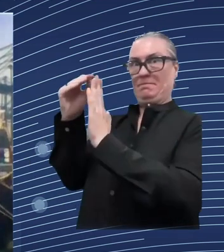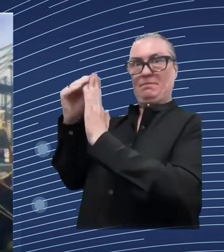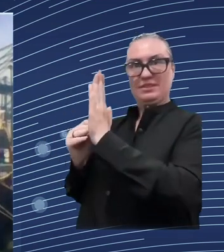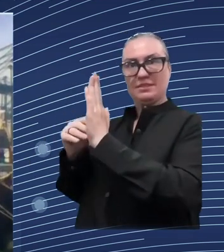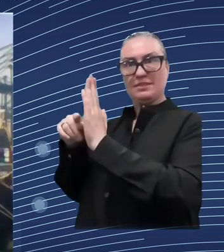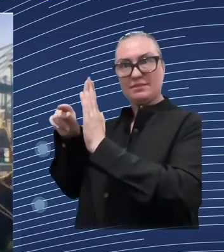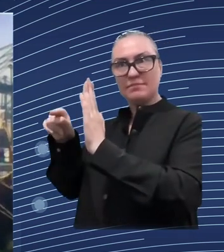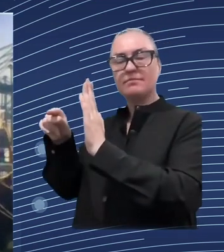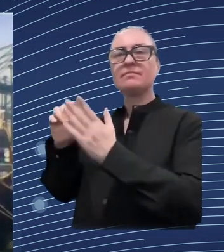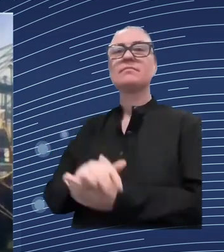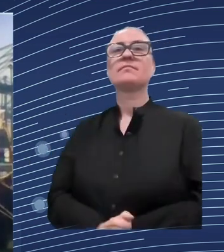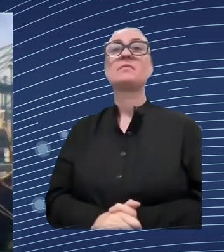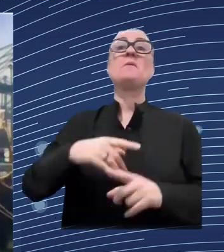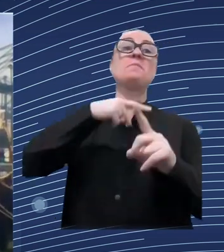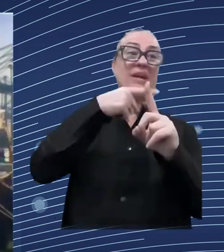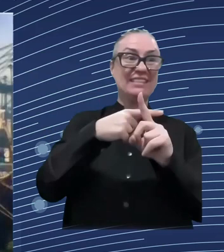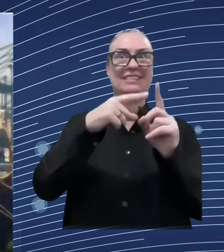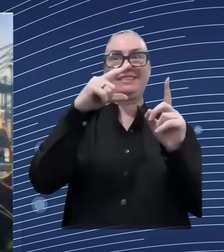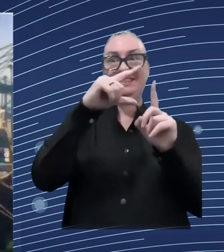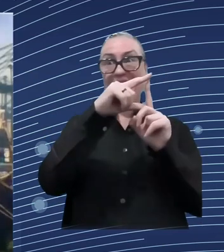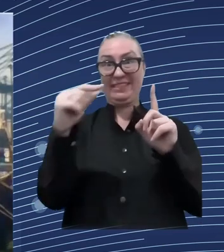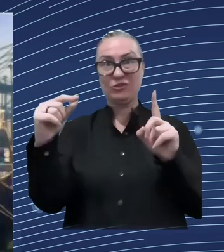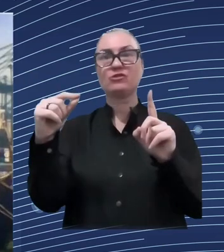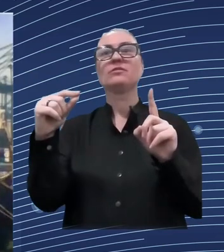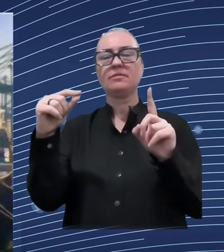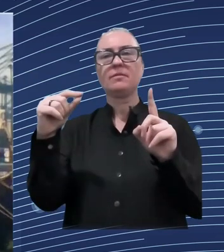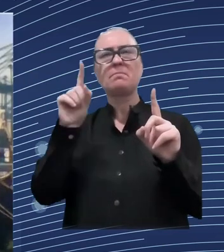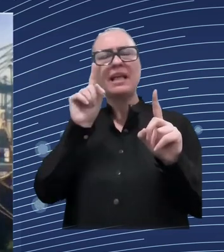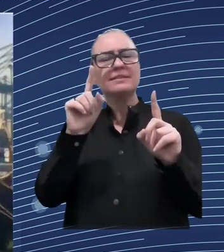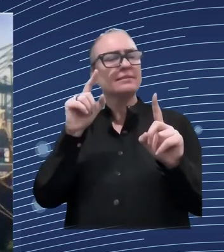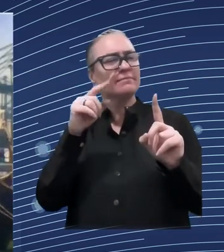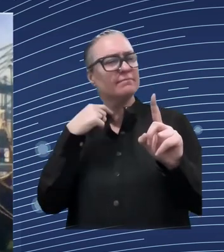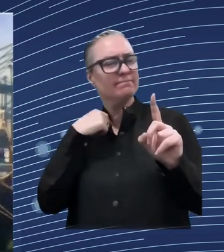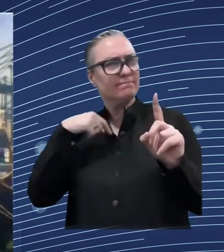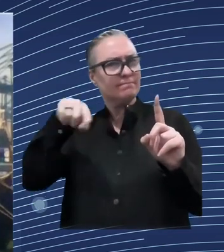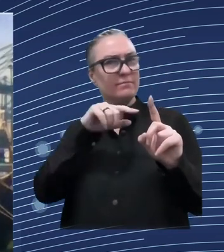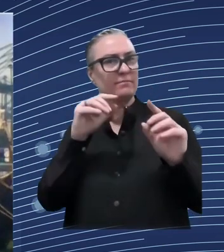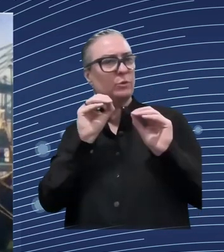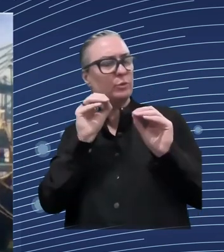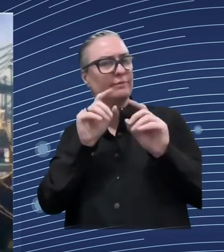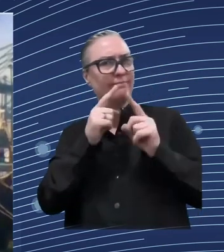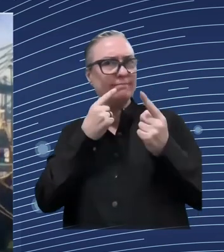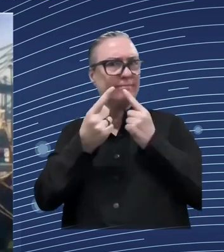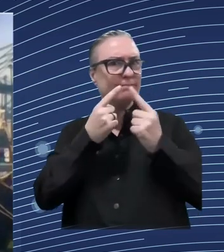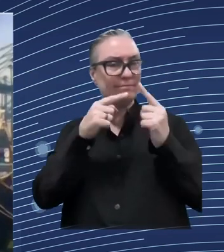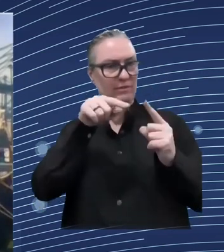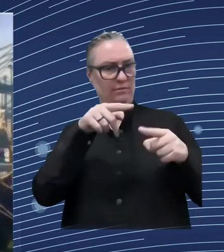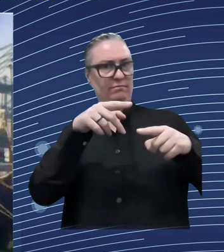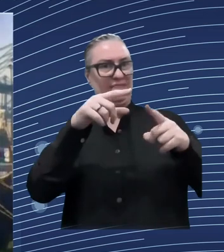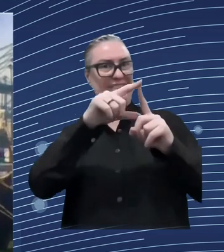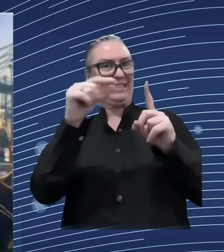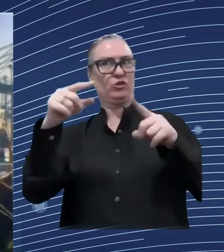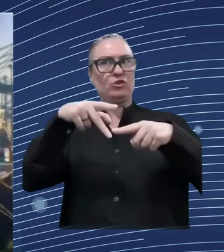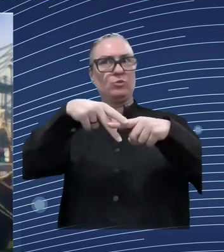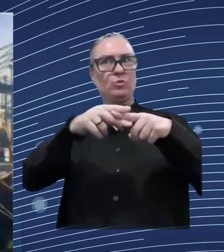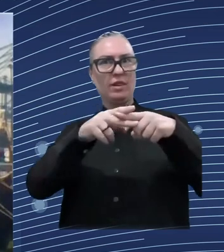in the economy but but to to sort of breeze the wheels if you want of of this um skills um development